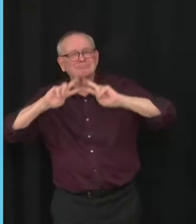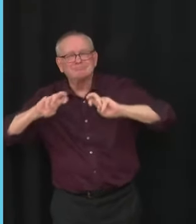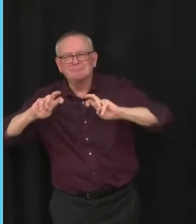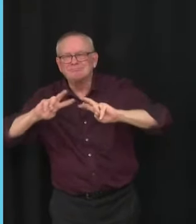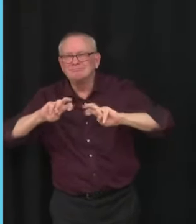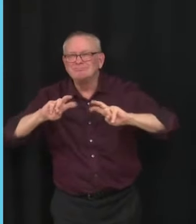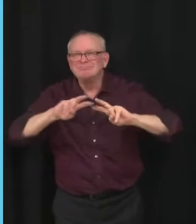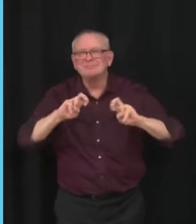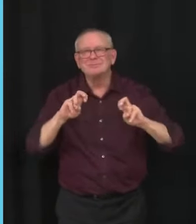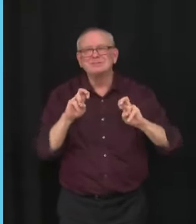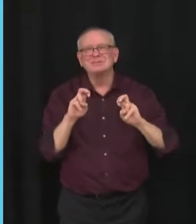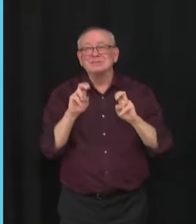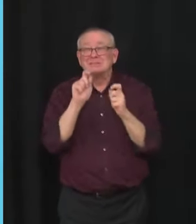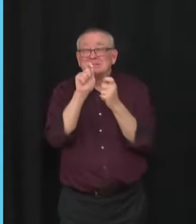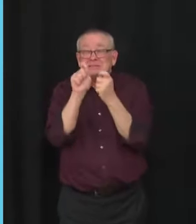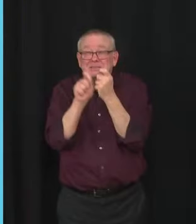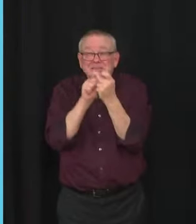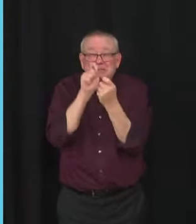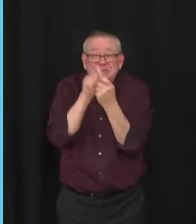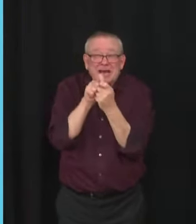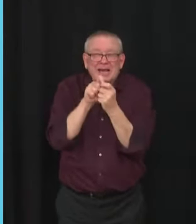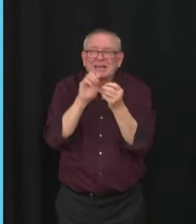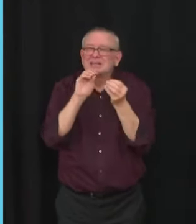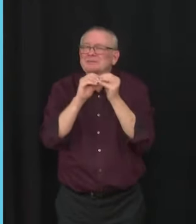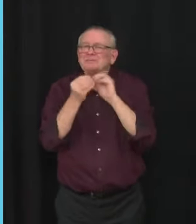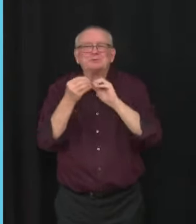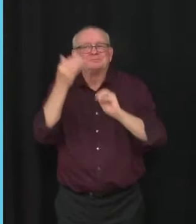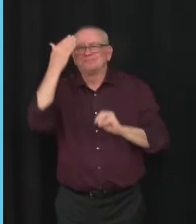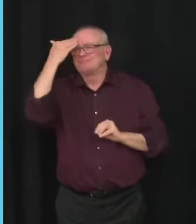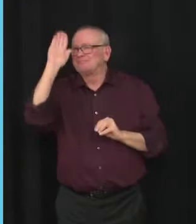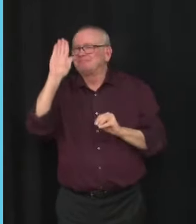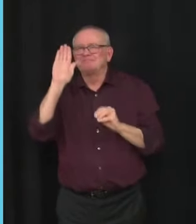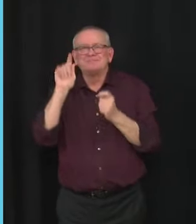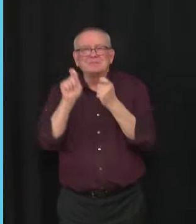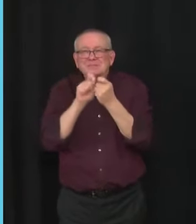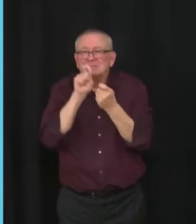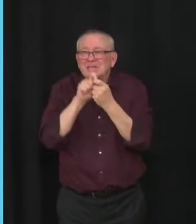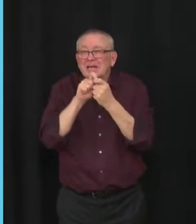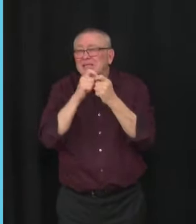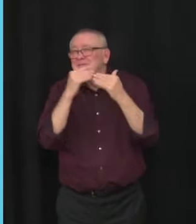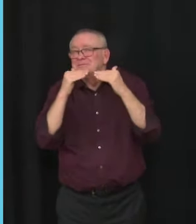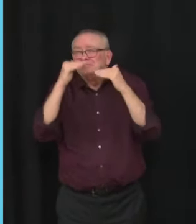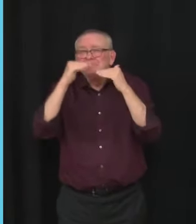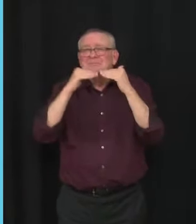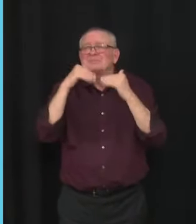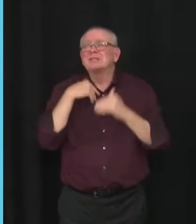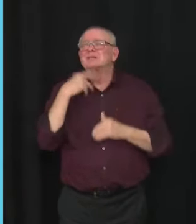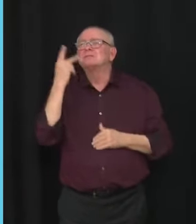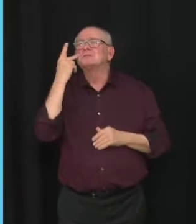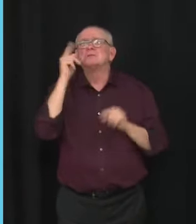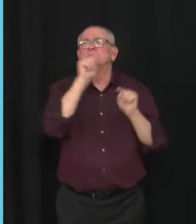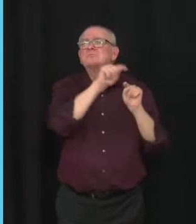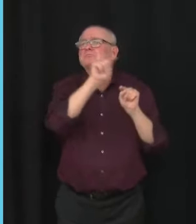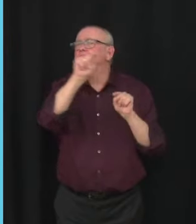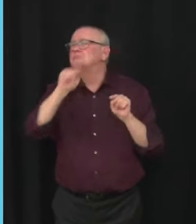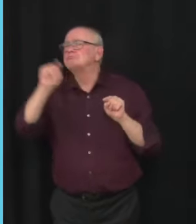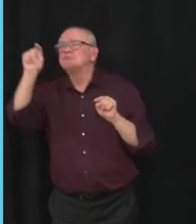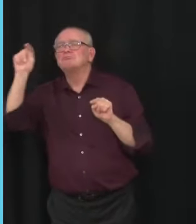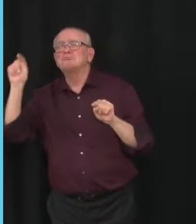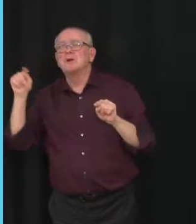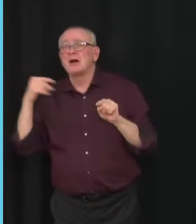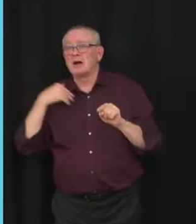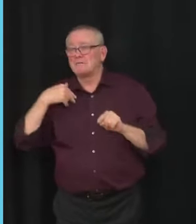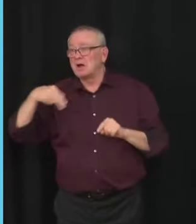there's not enough science to know what that number actually is. We are seeing in other jurisdictions with relatively high levels of